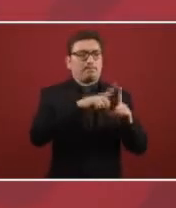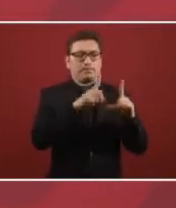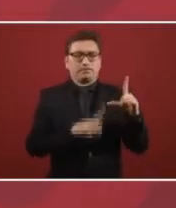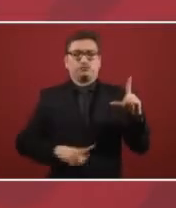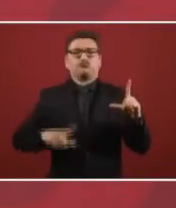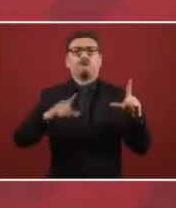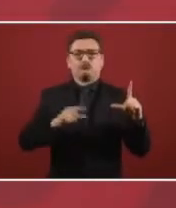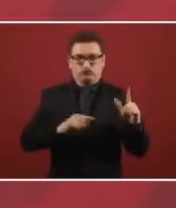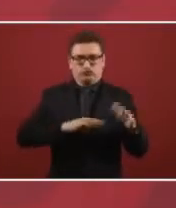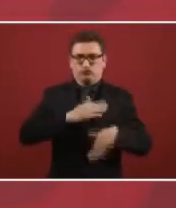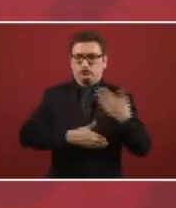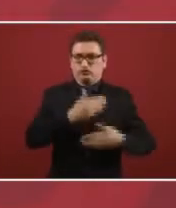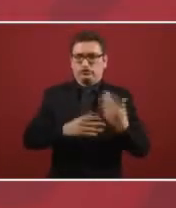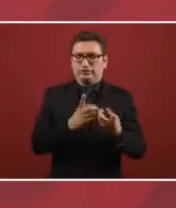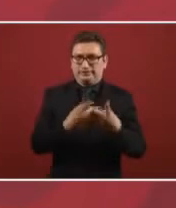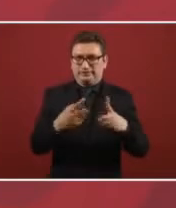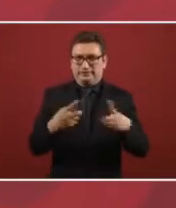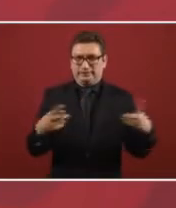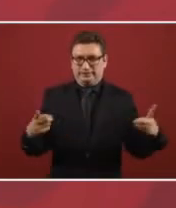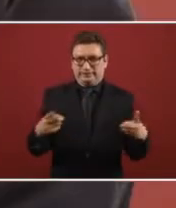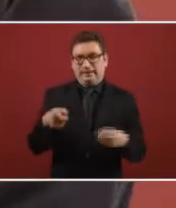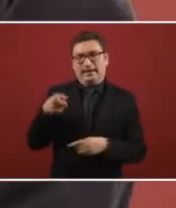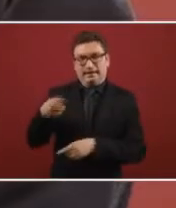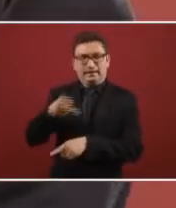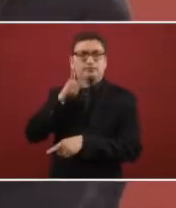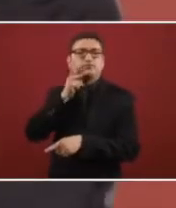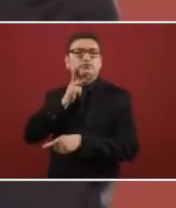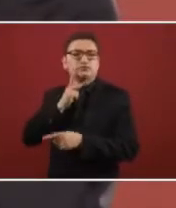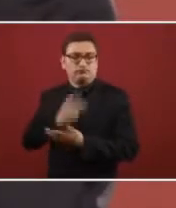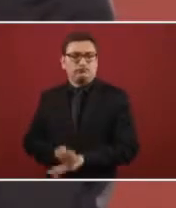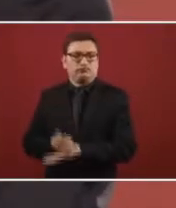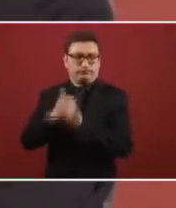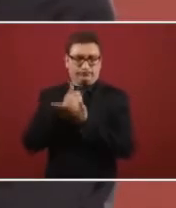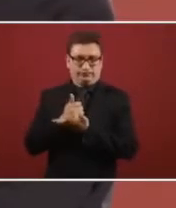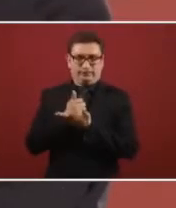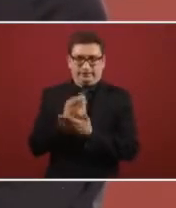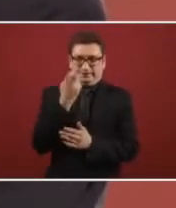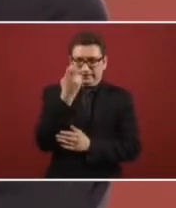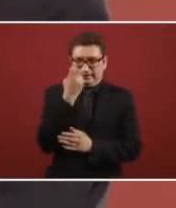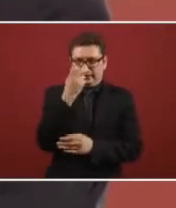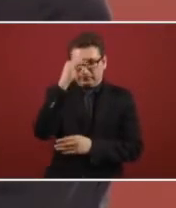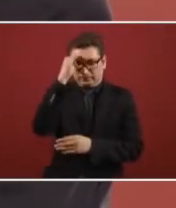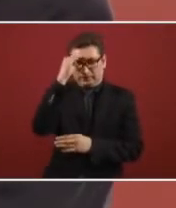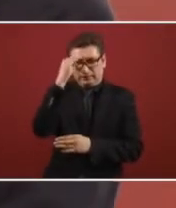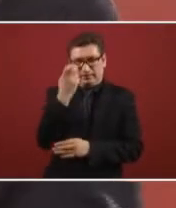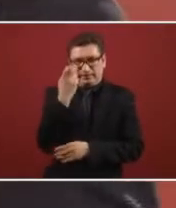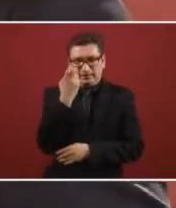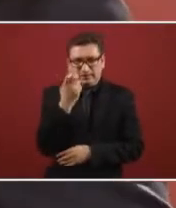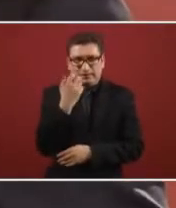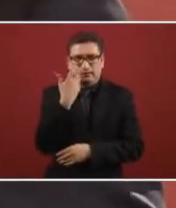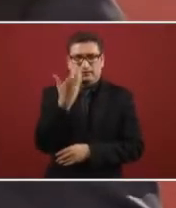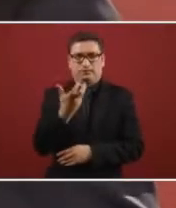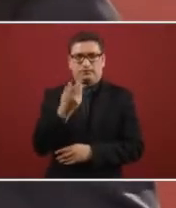the petroleum will be like the crutch for the development that's the strategy